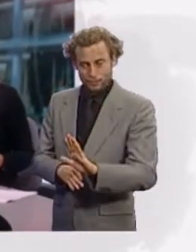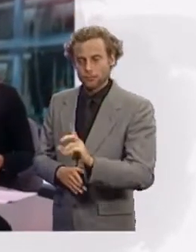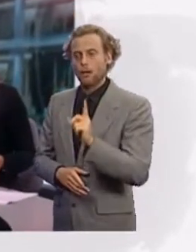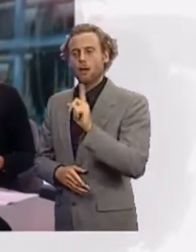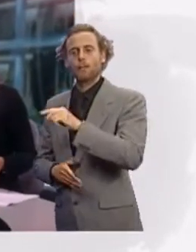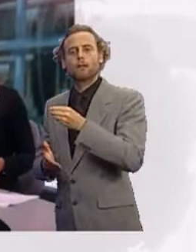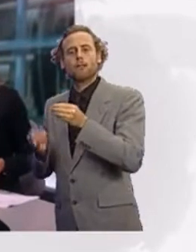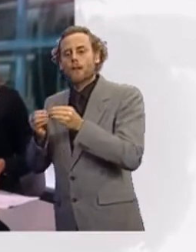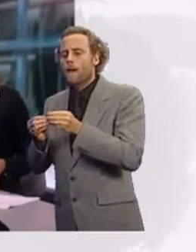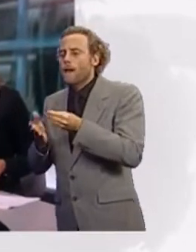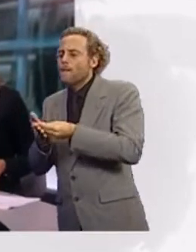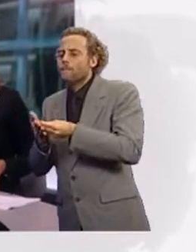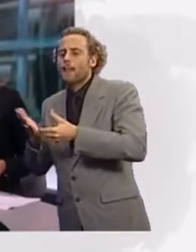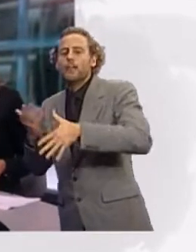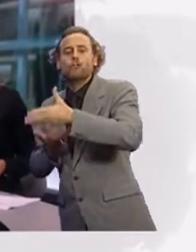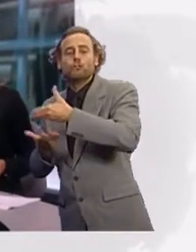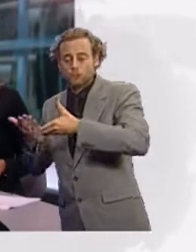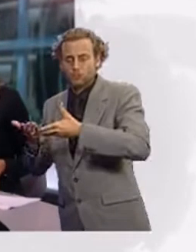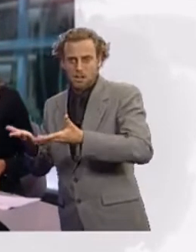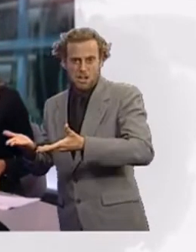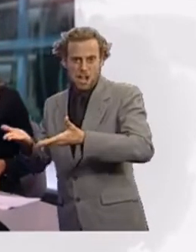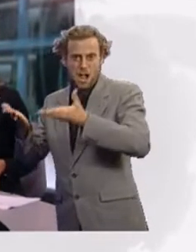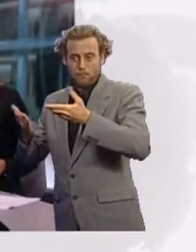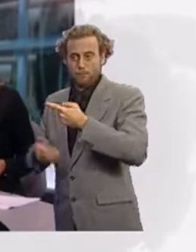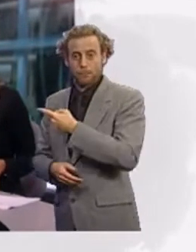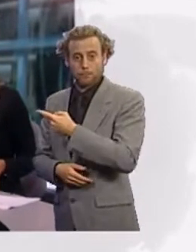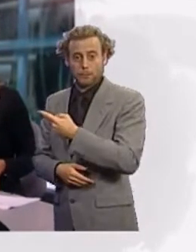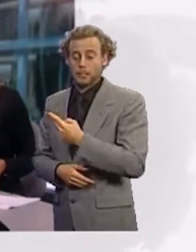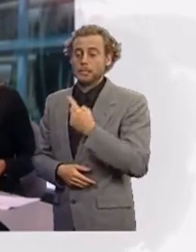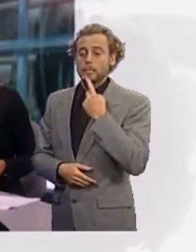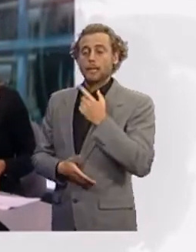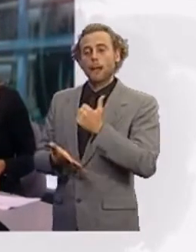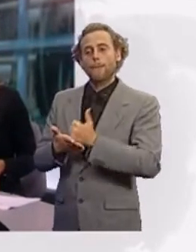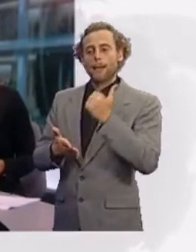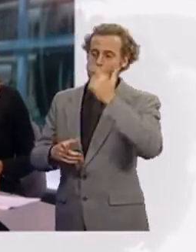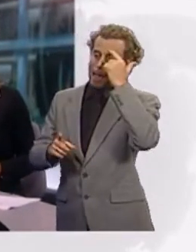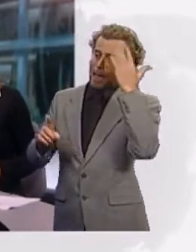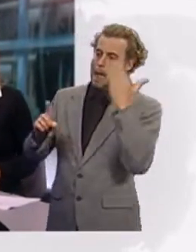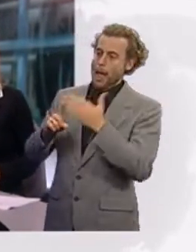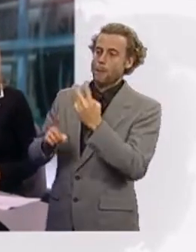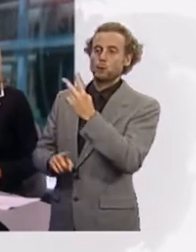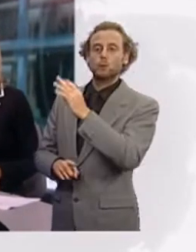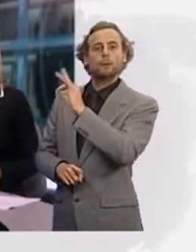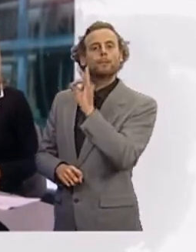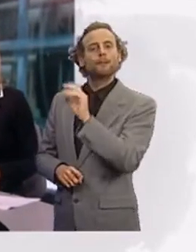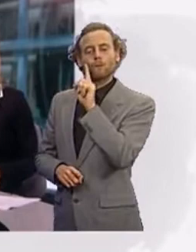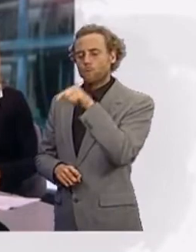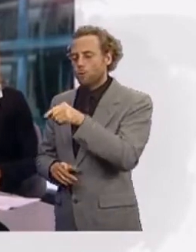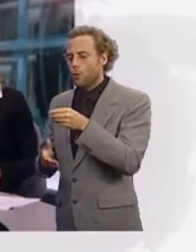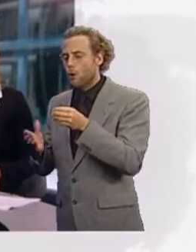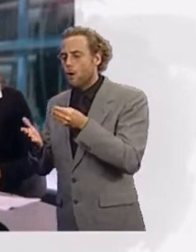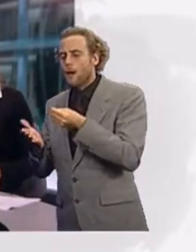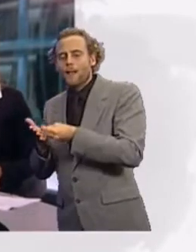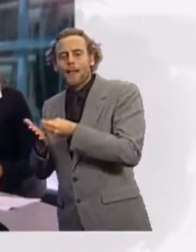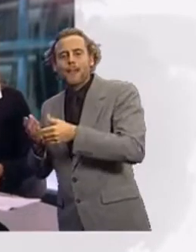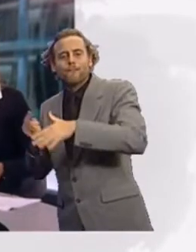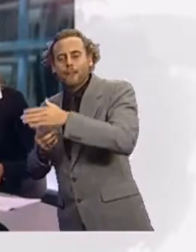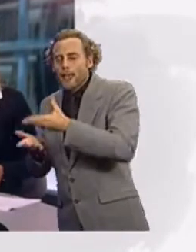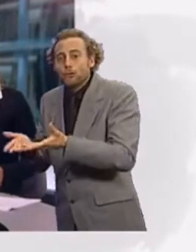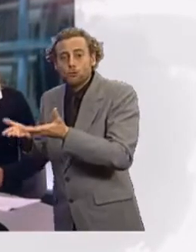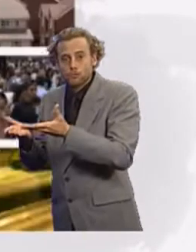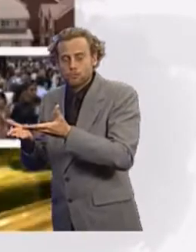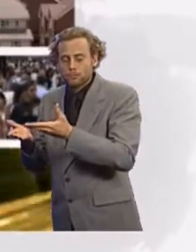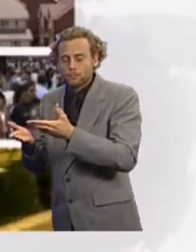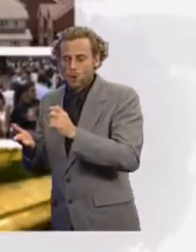January, means that inflation will stay above the bank's 2% target until the end of next year. Here's our business correspondent, John Moylan.